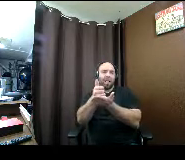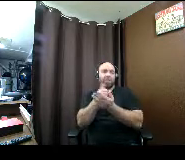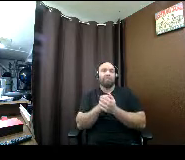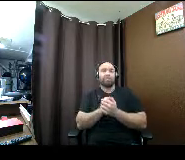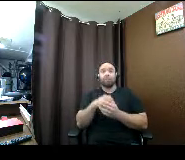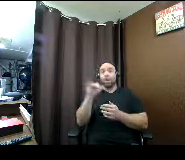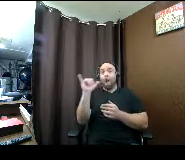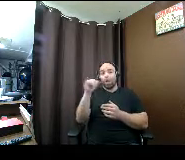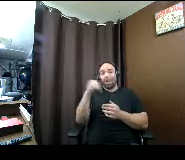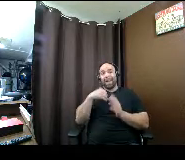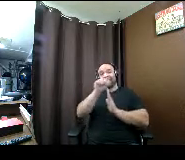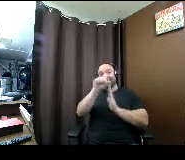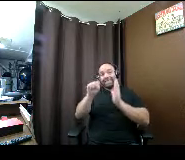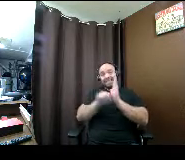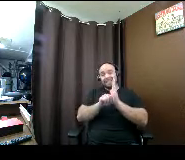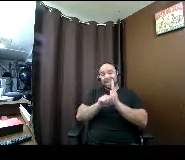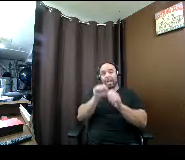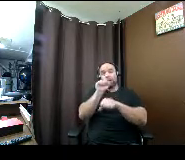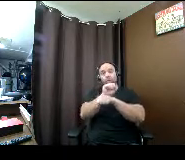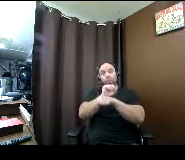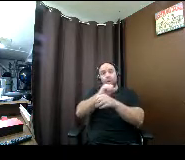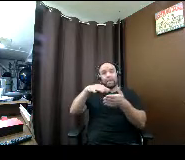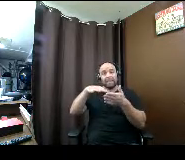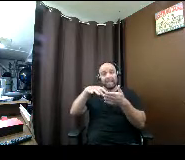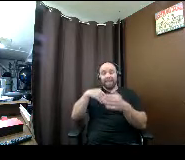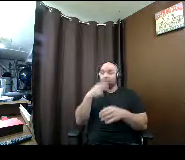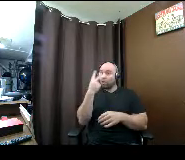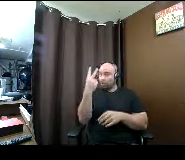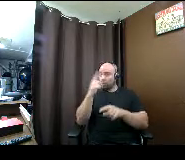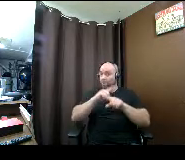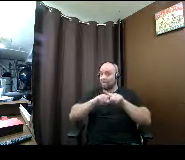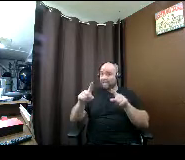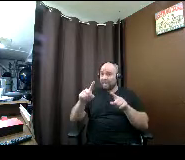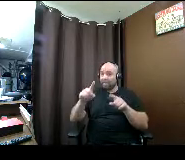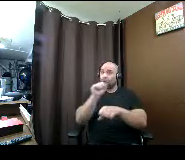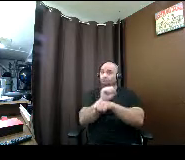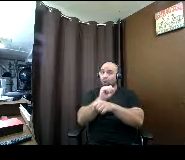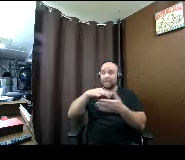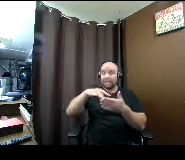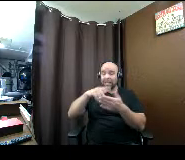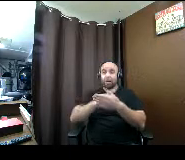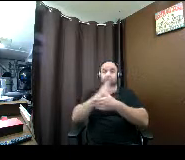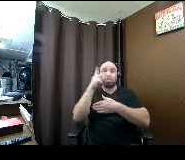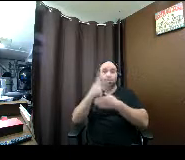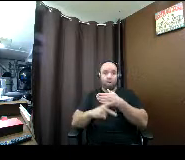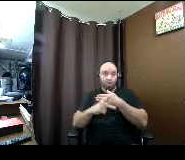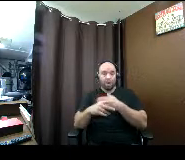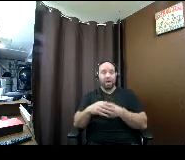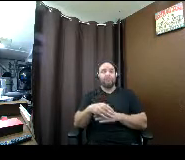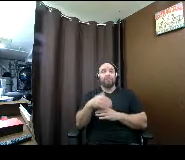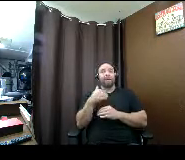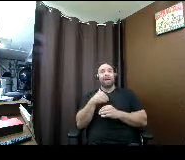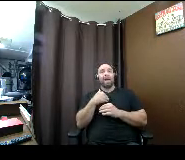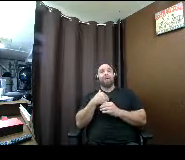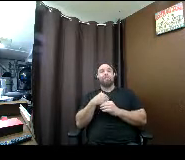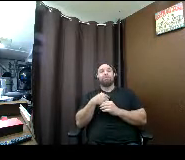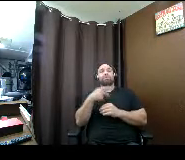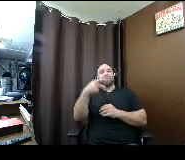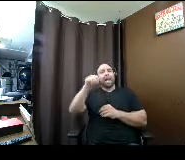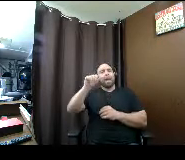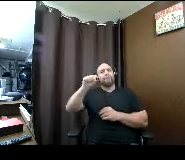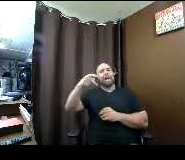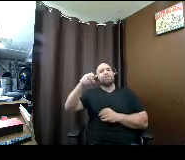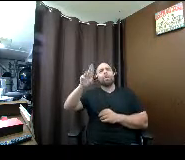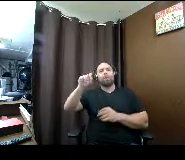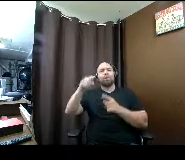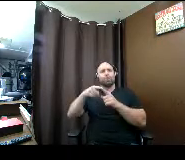state work study so two different work study programs then there's passport to careers and that's for our youth and care so